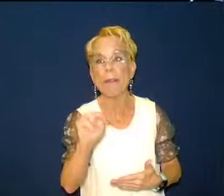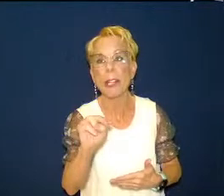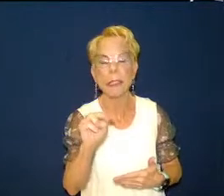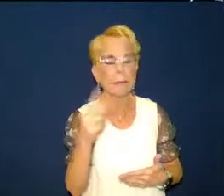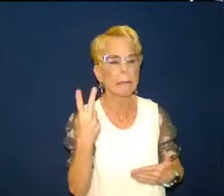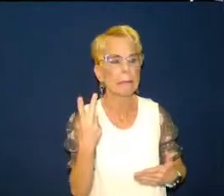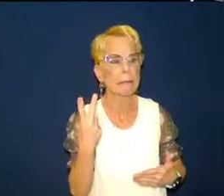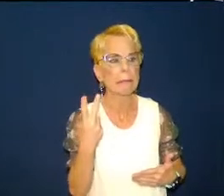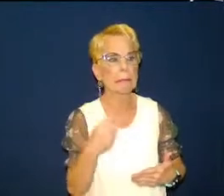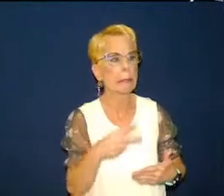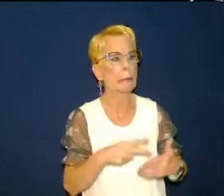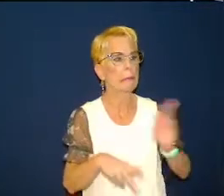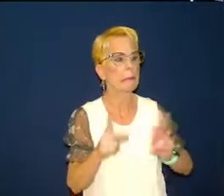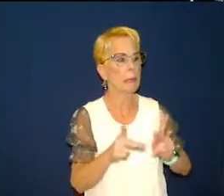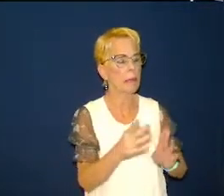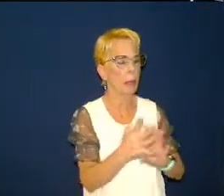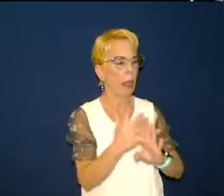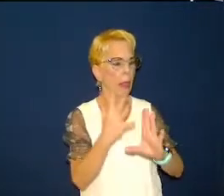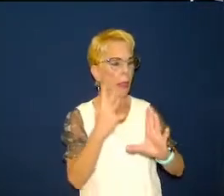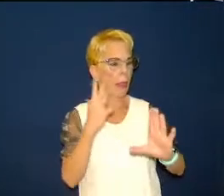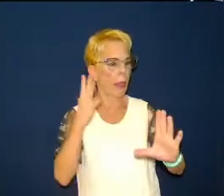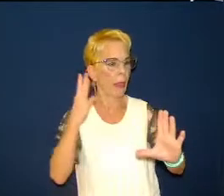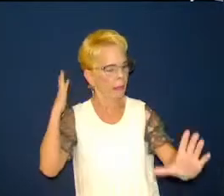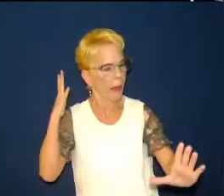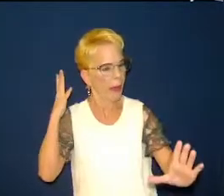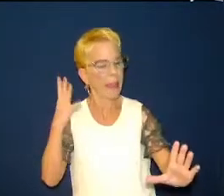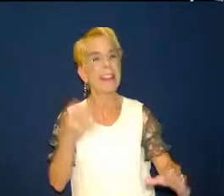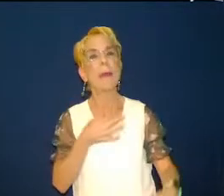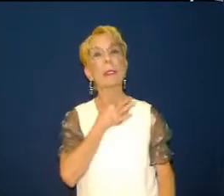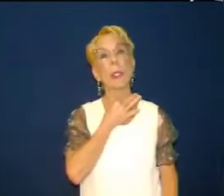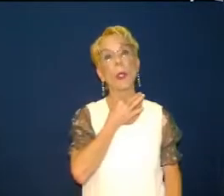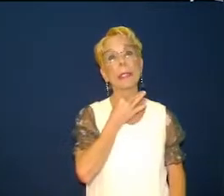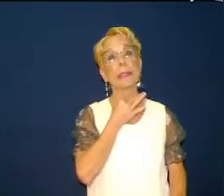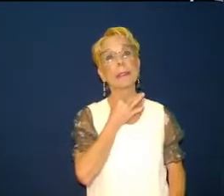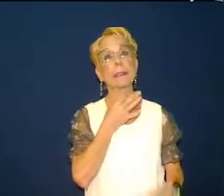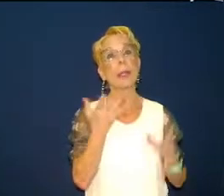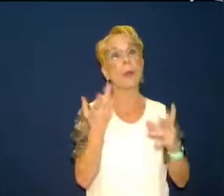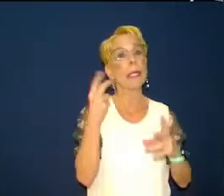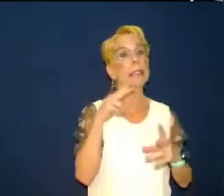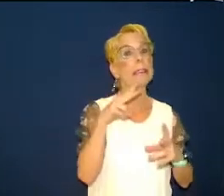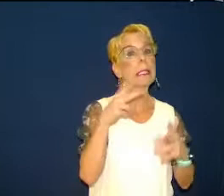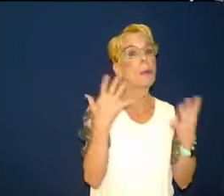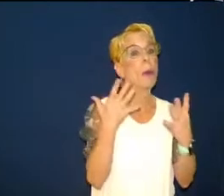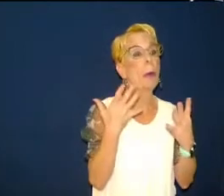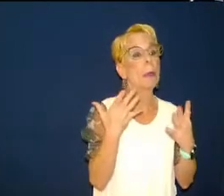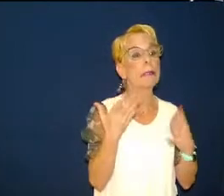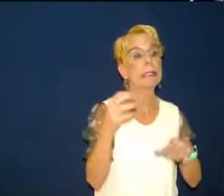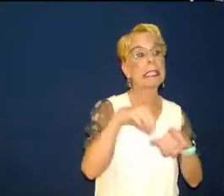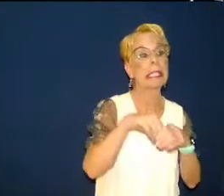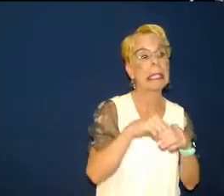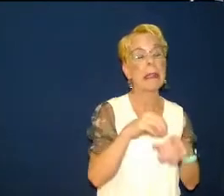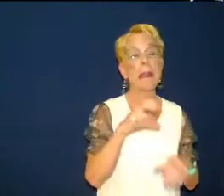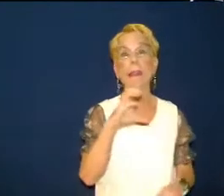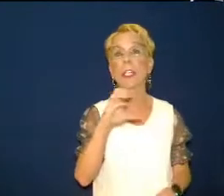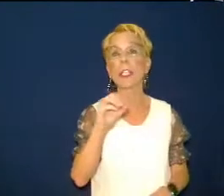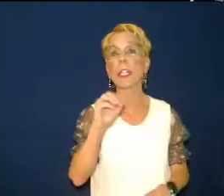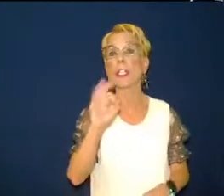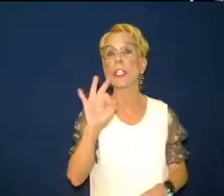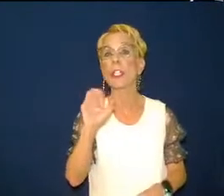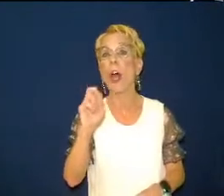people stood in line they came and as everybody came and stood in line everybody went like that and turned around and left walked off